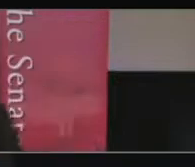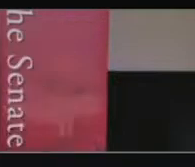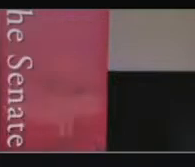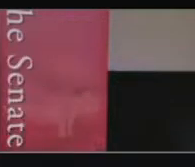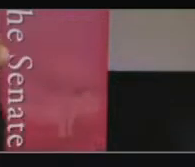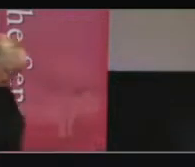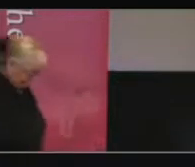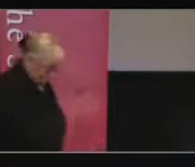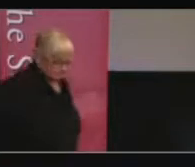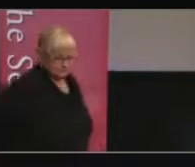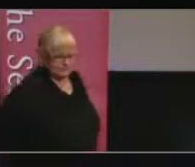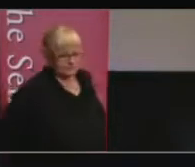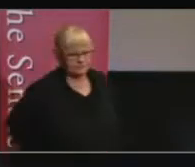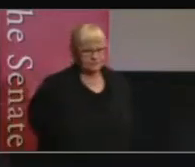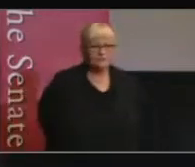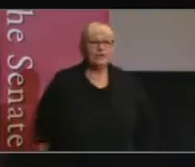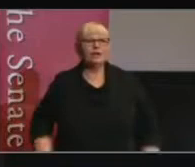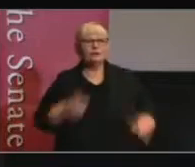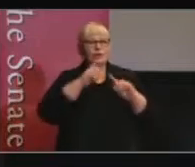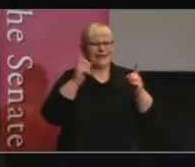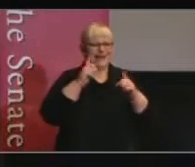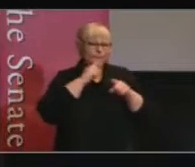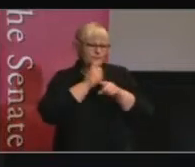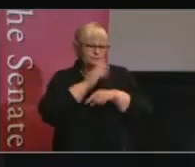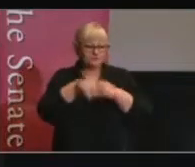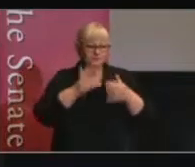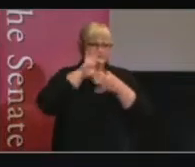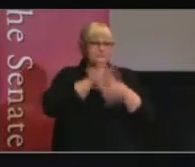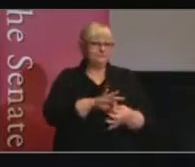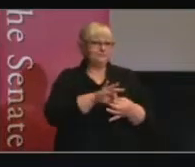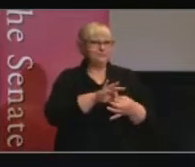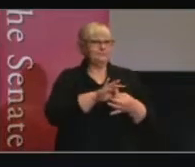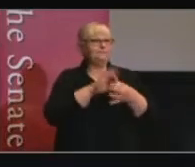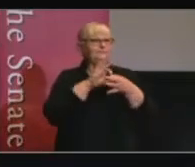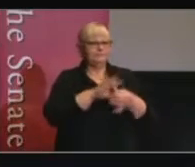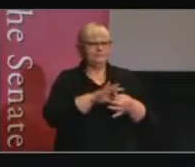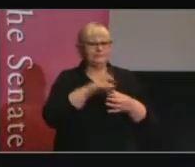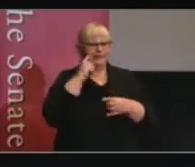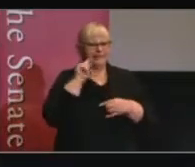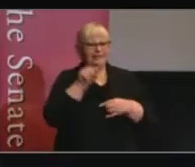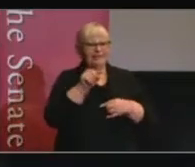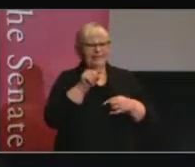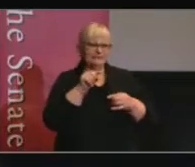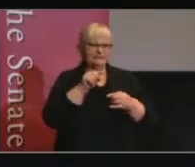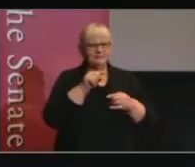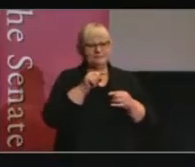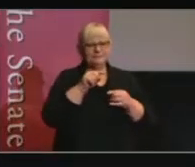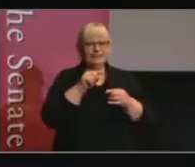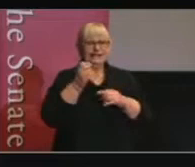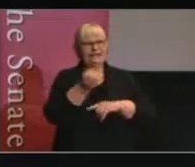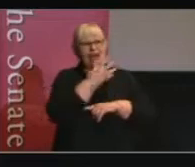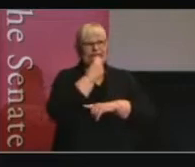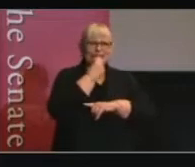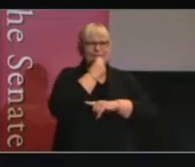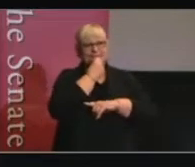So I want to get on to engagement. So I run through these key findings. And I think this slide's a bit wobbly in presentation. I'm sorry